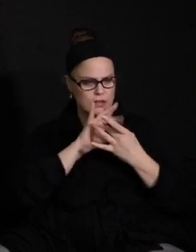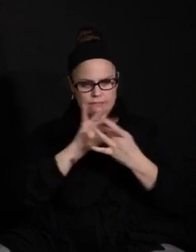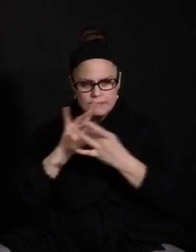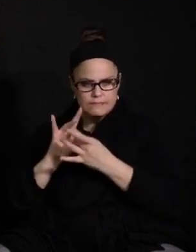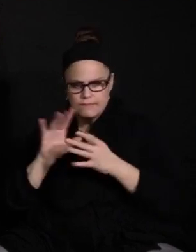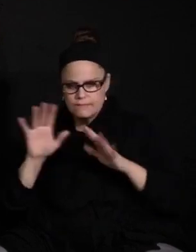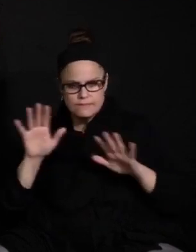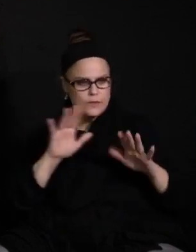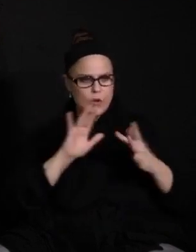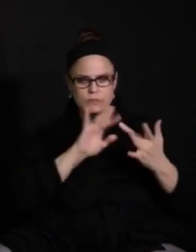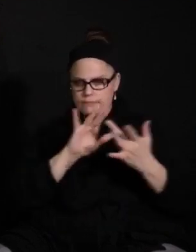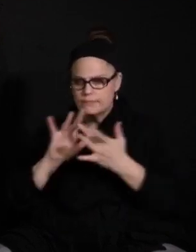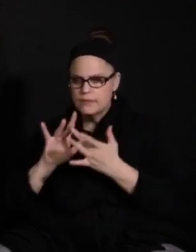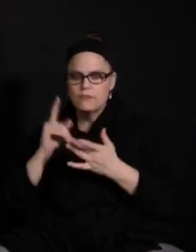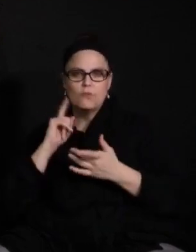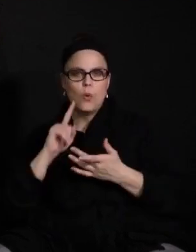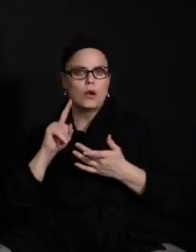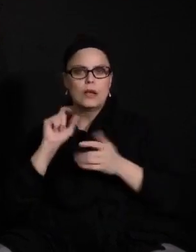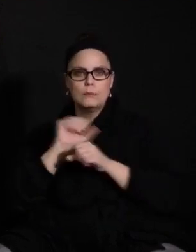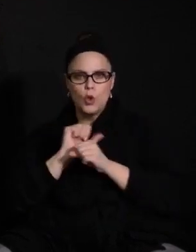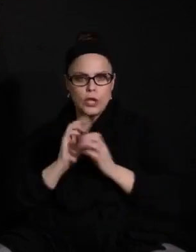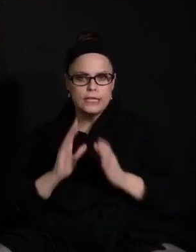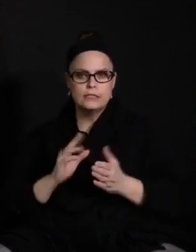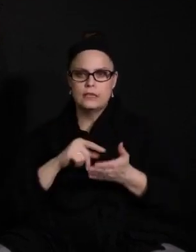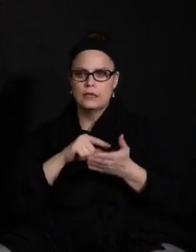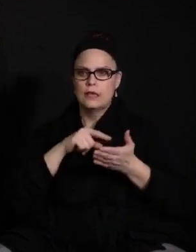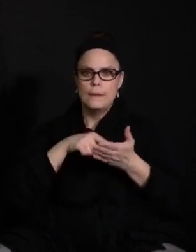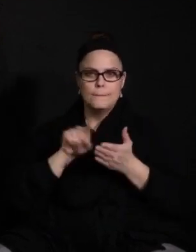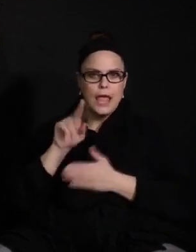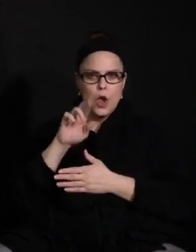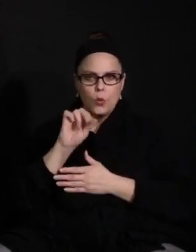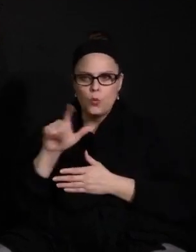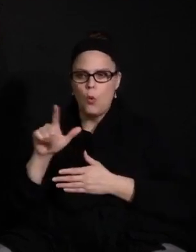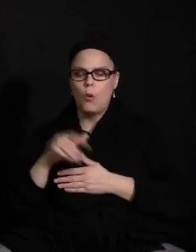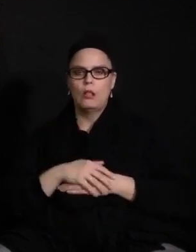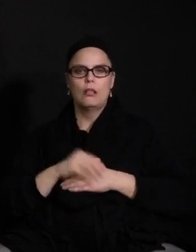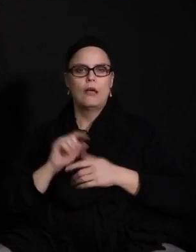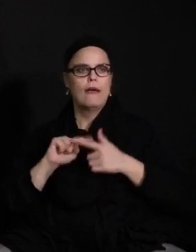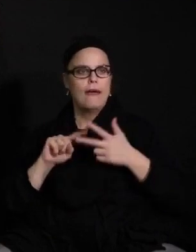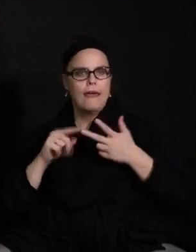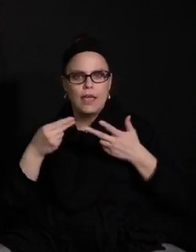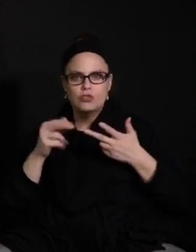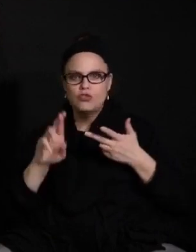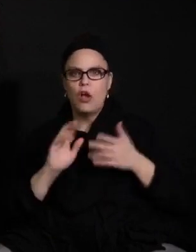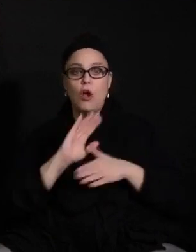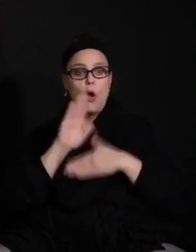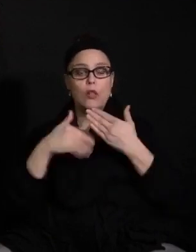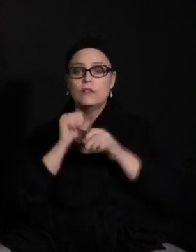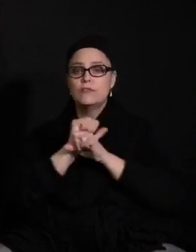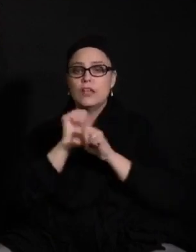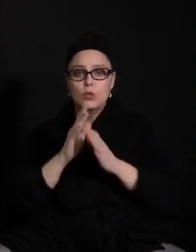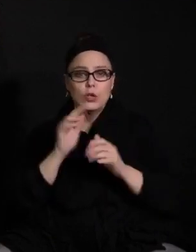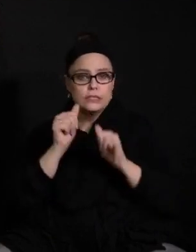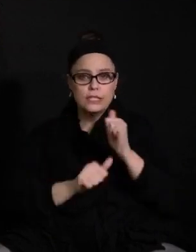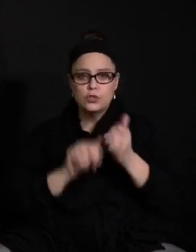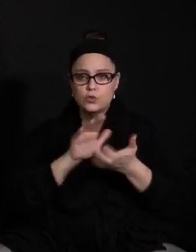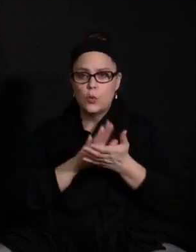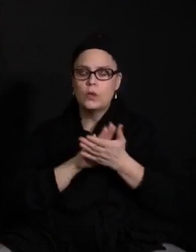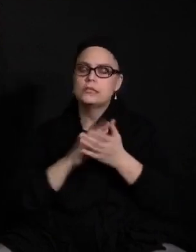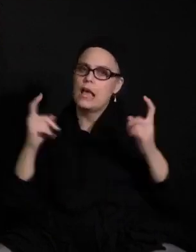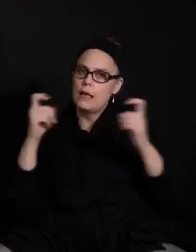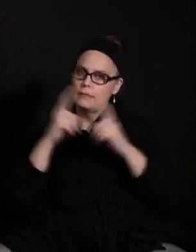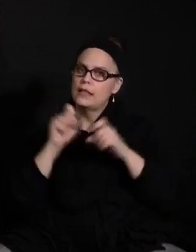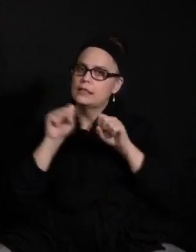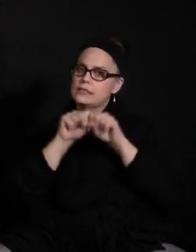do both for employees with payroll and HR and for students with the school. And it's a very complicated system and we've